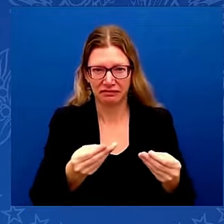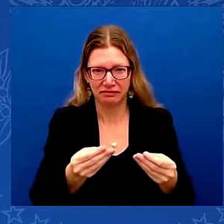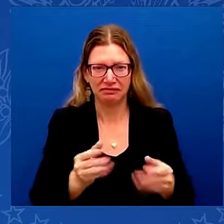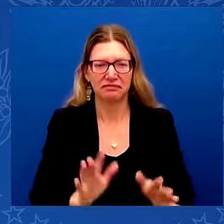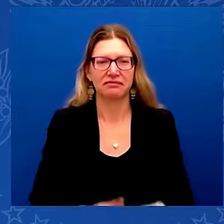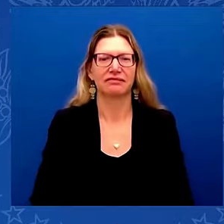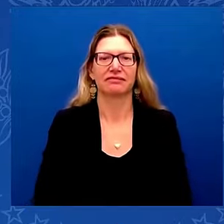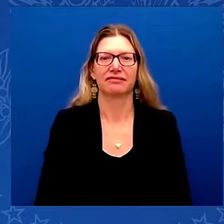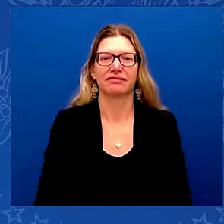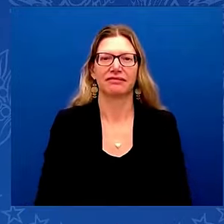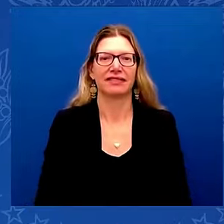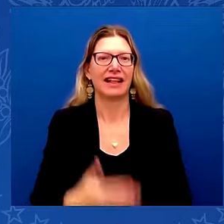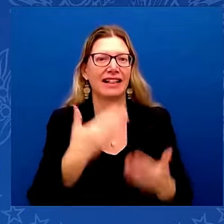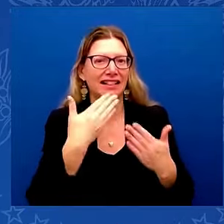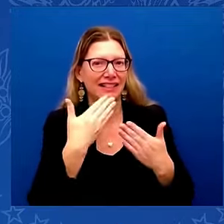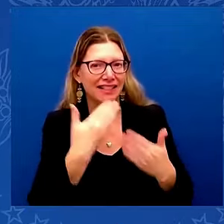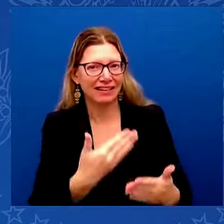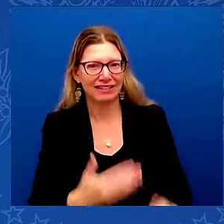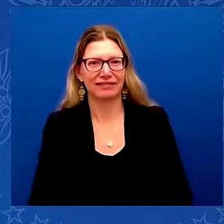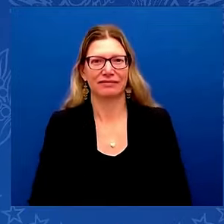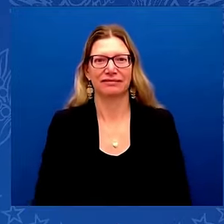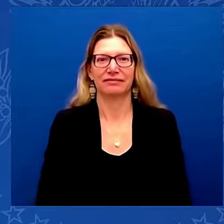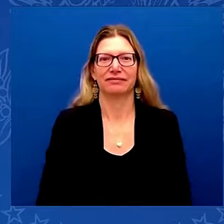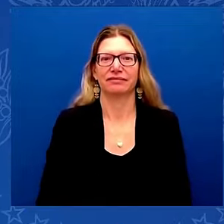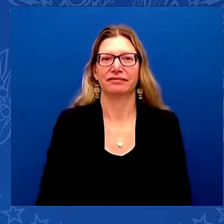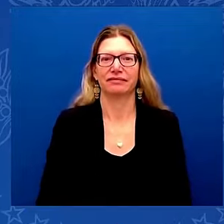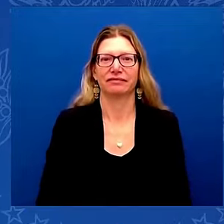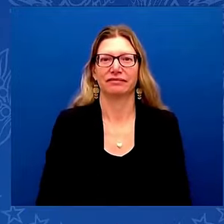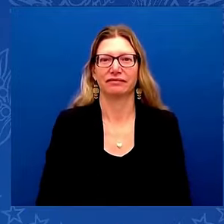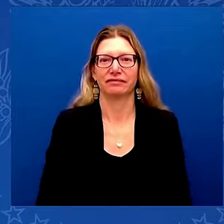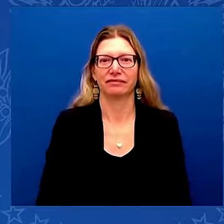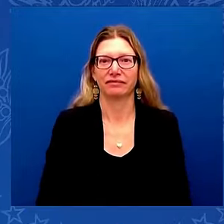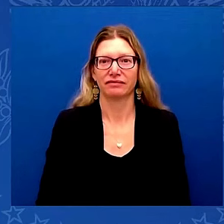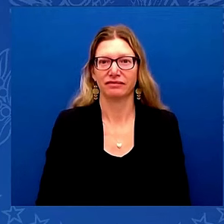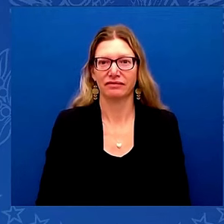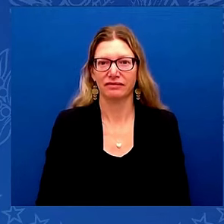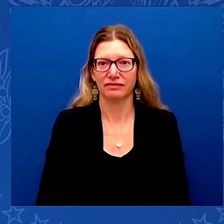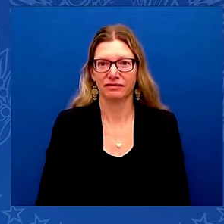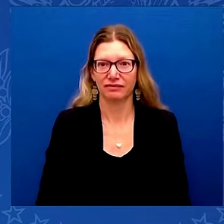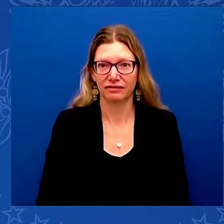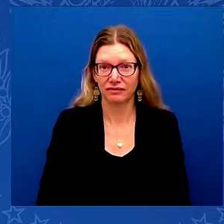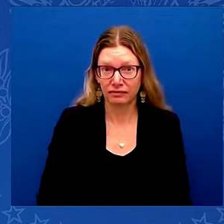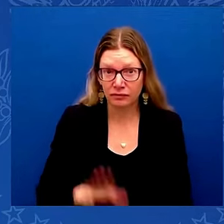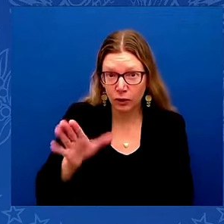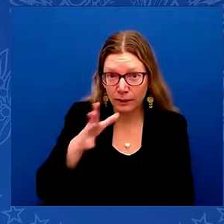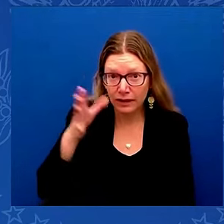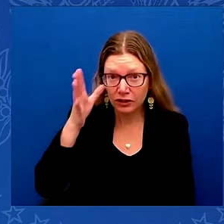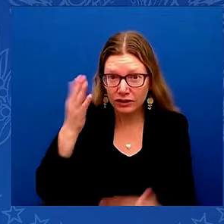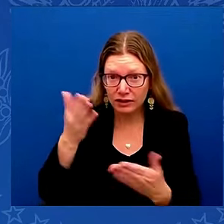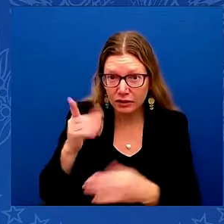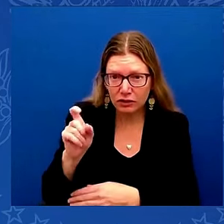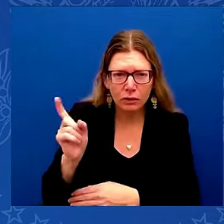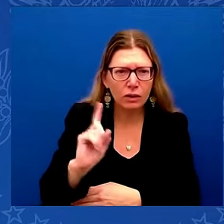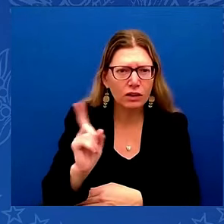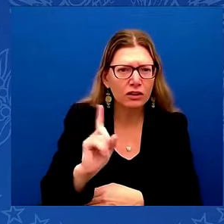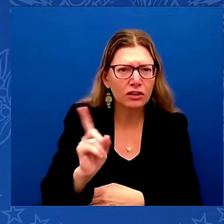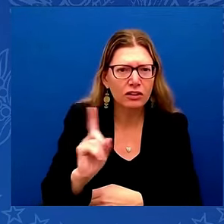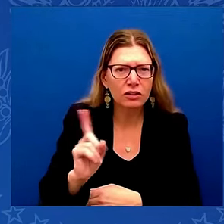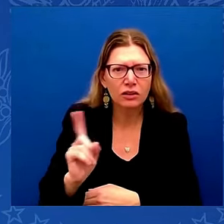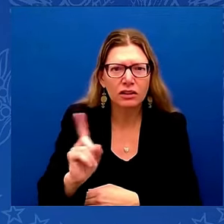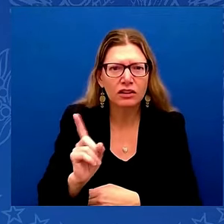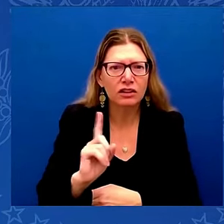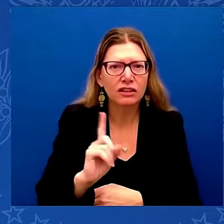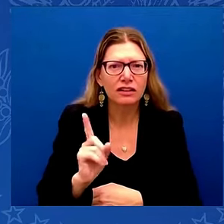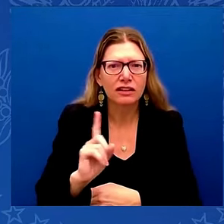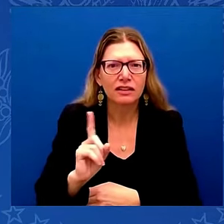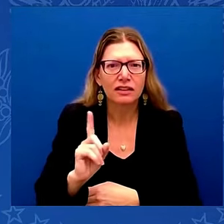By the way, to your parents and parents here, and to all the spouses of the guys